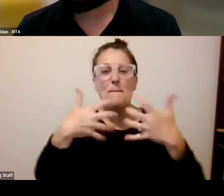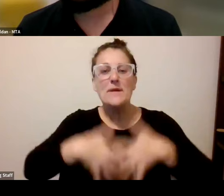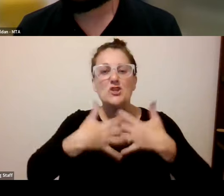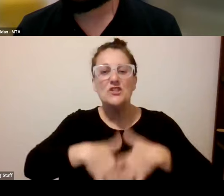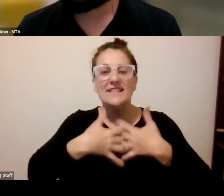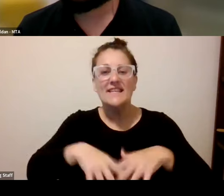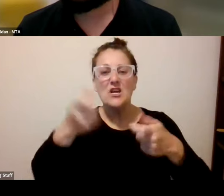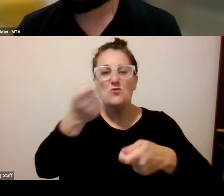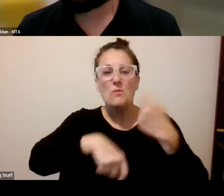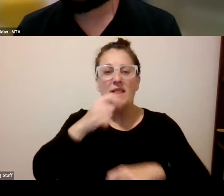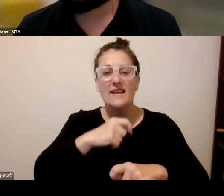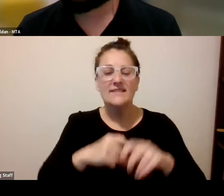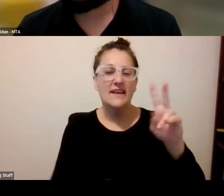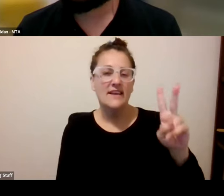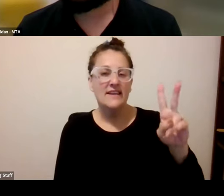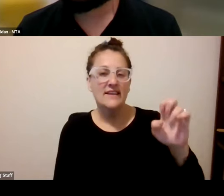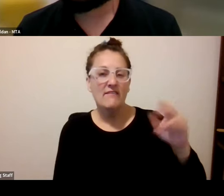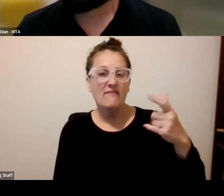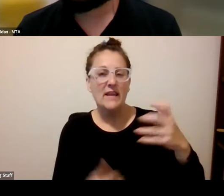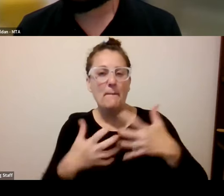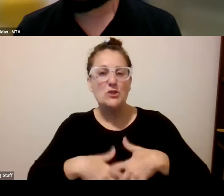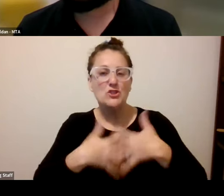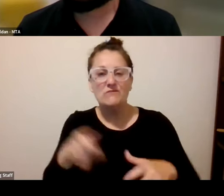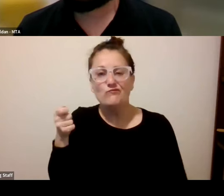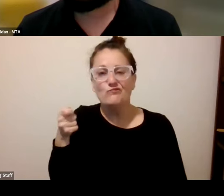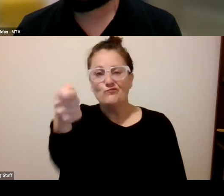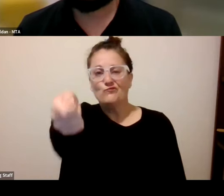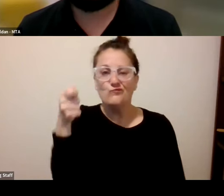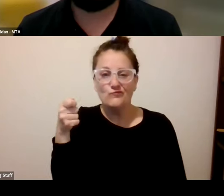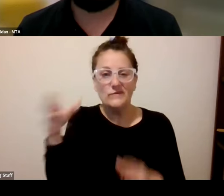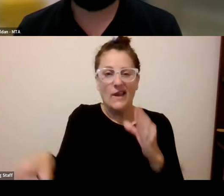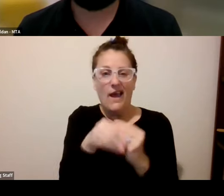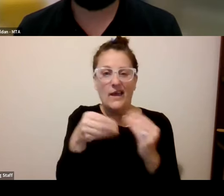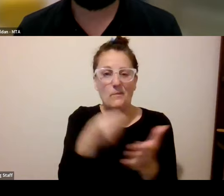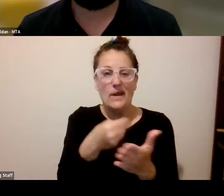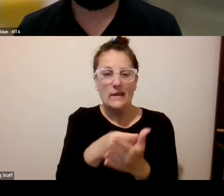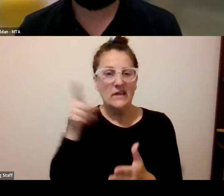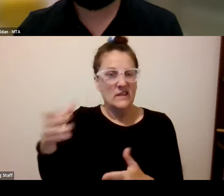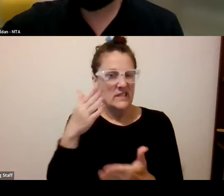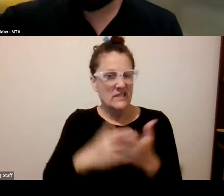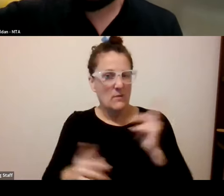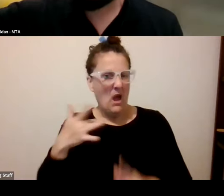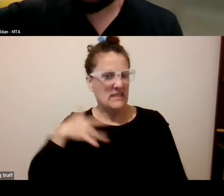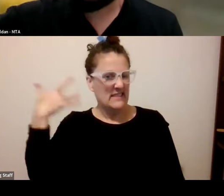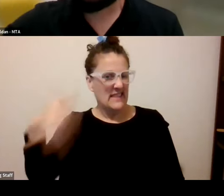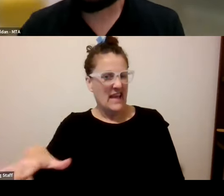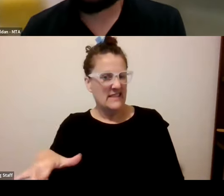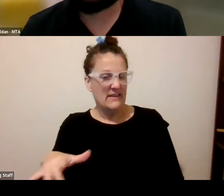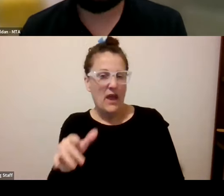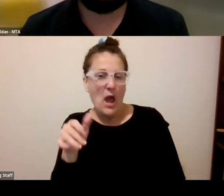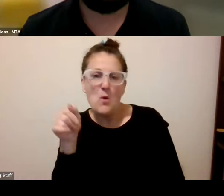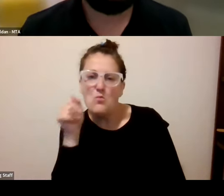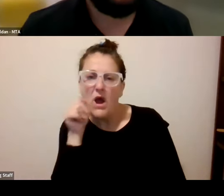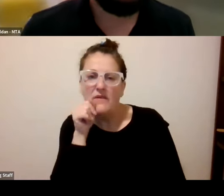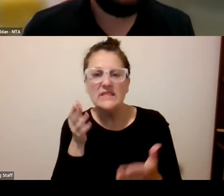replace the metro card vending machines we have today so some people are very very sensitive about privacy rights and their